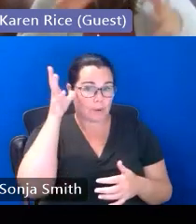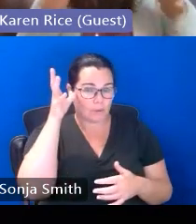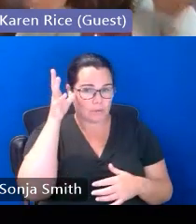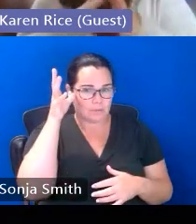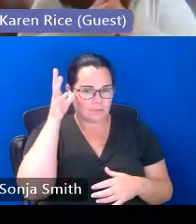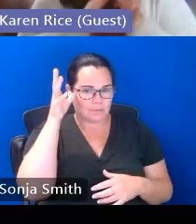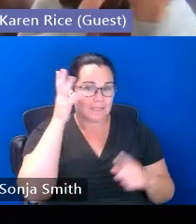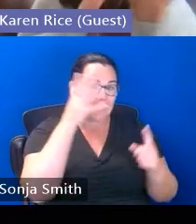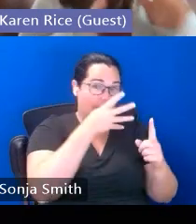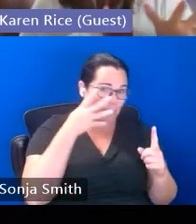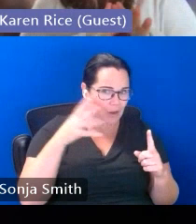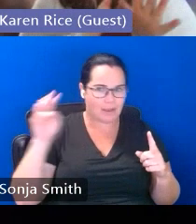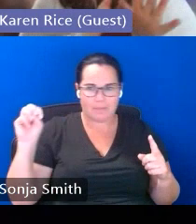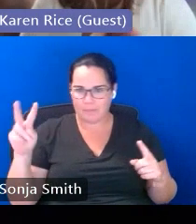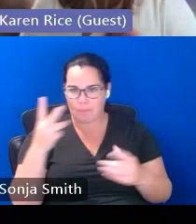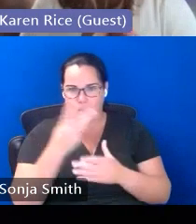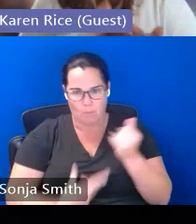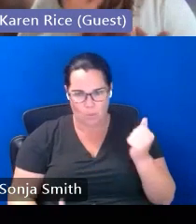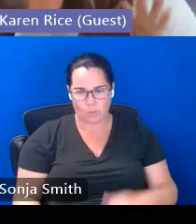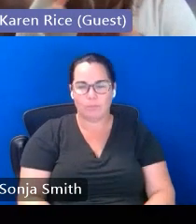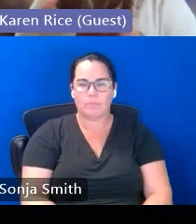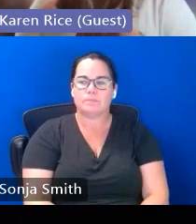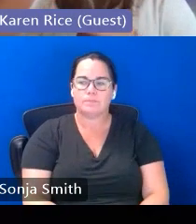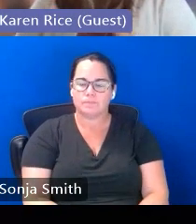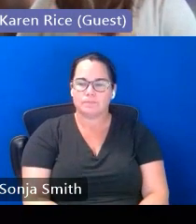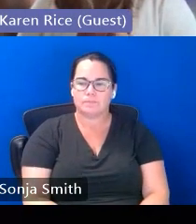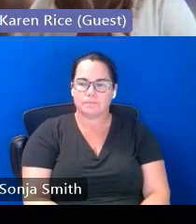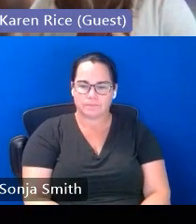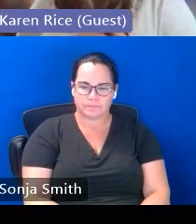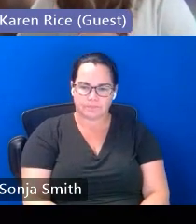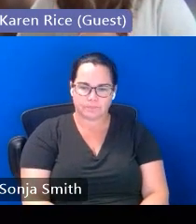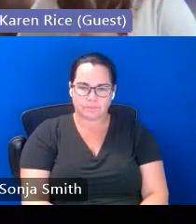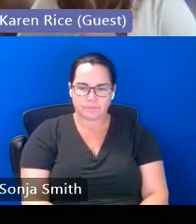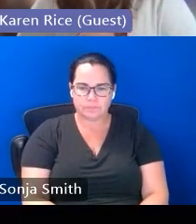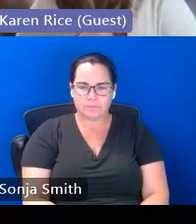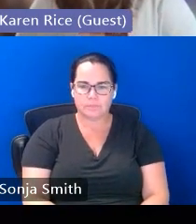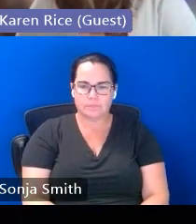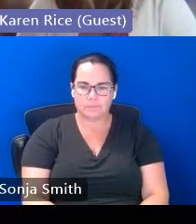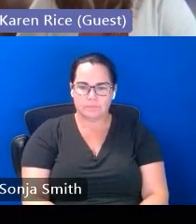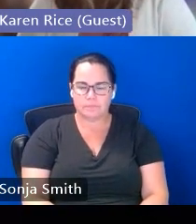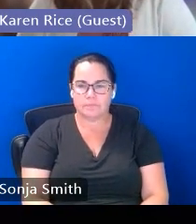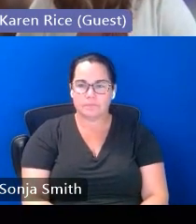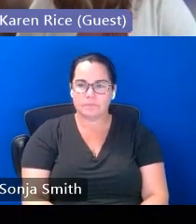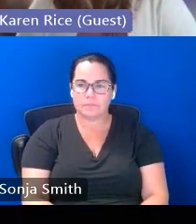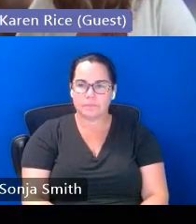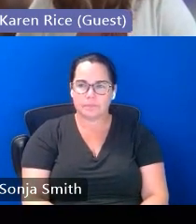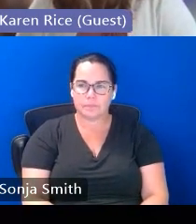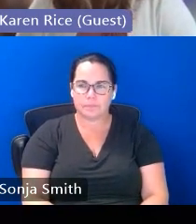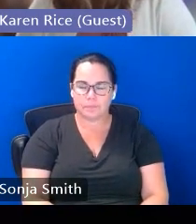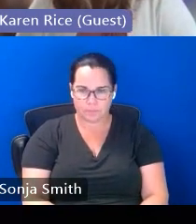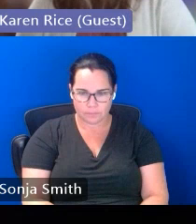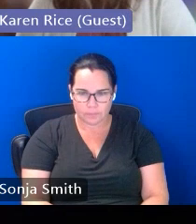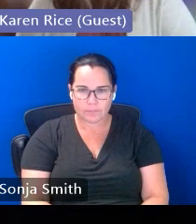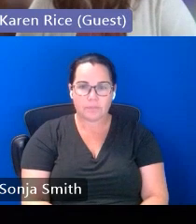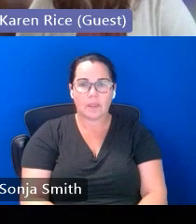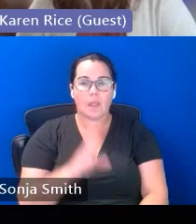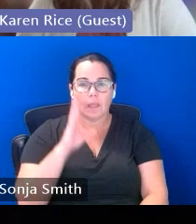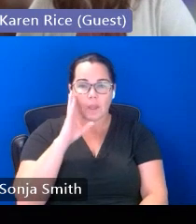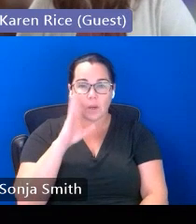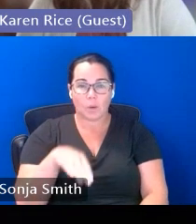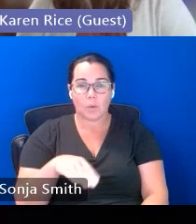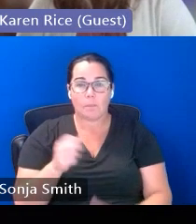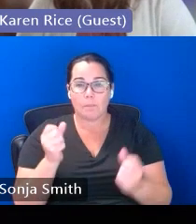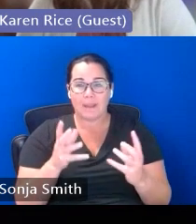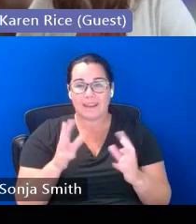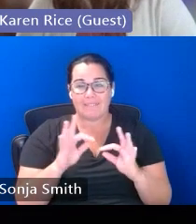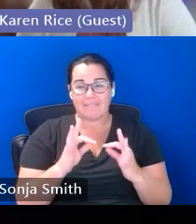again these are youth who are unaccompanied from an immigration lens and unaccompanied from a mckinney-vento lens they knew that so many of their families were missing